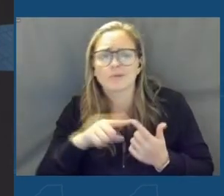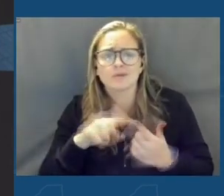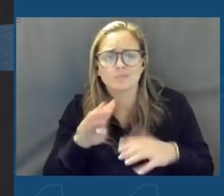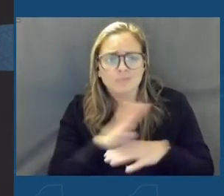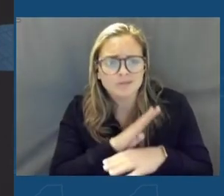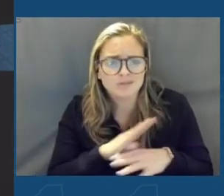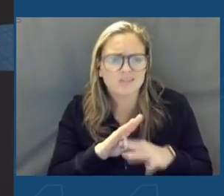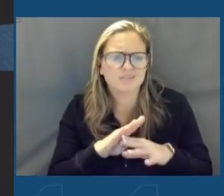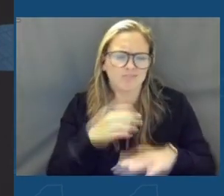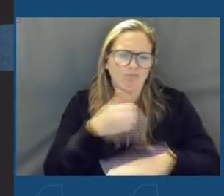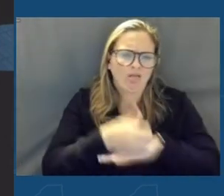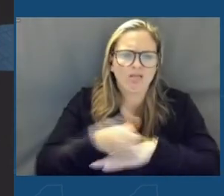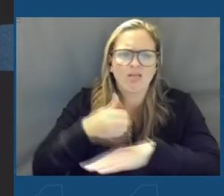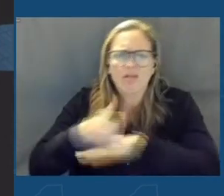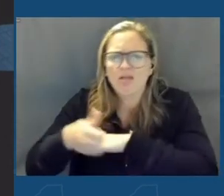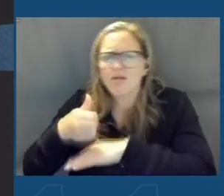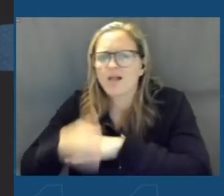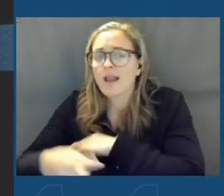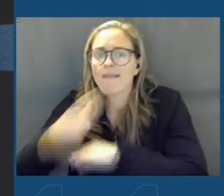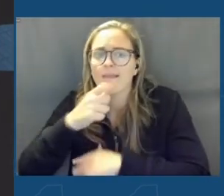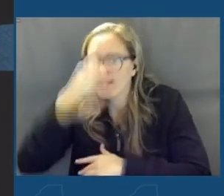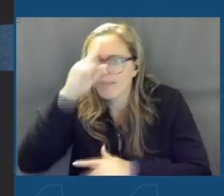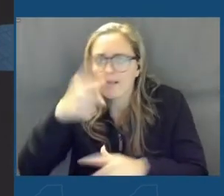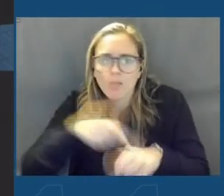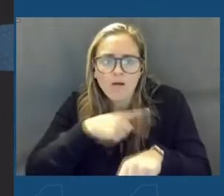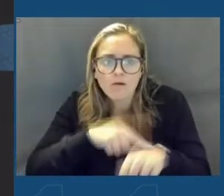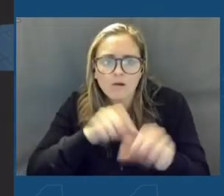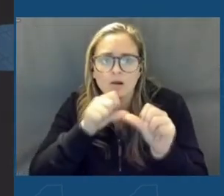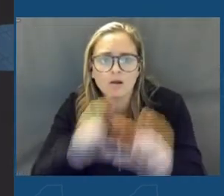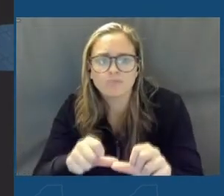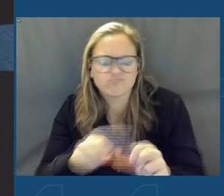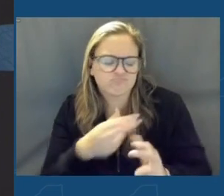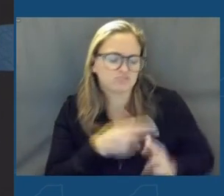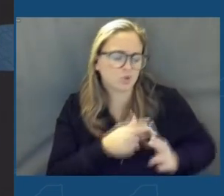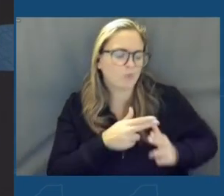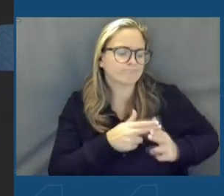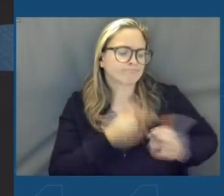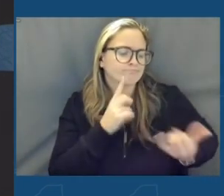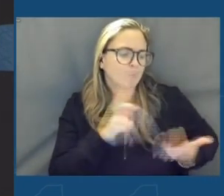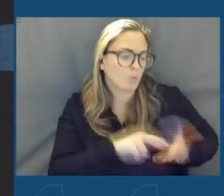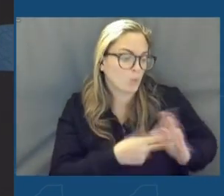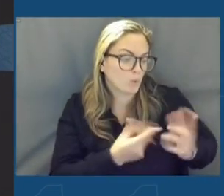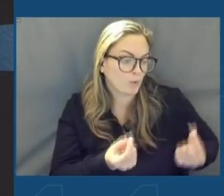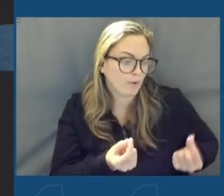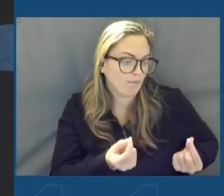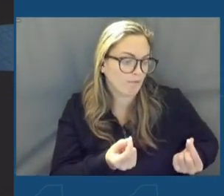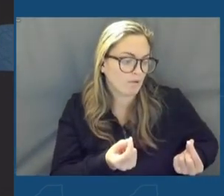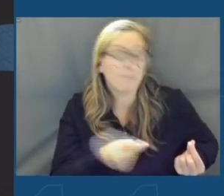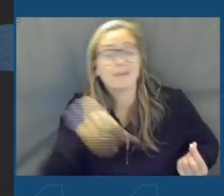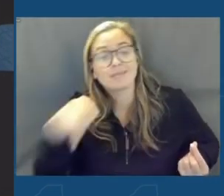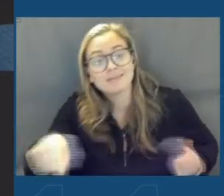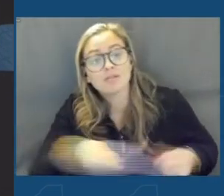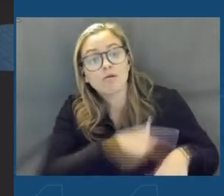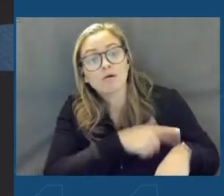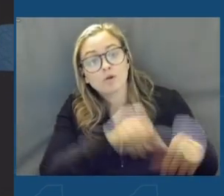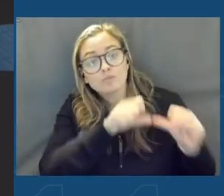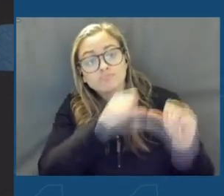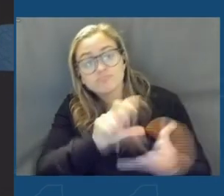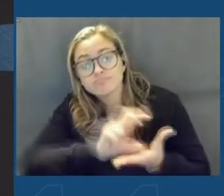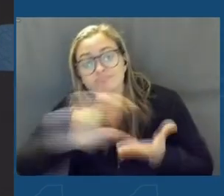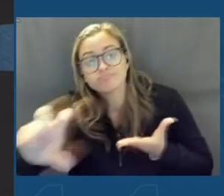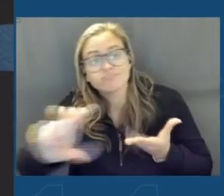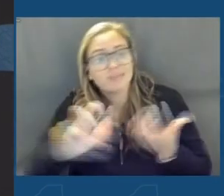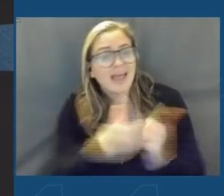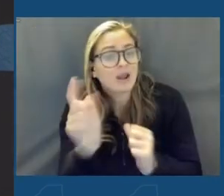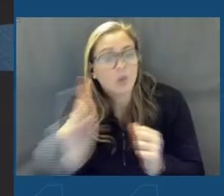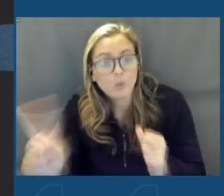accused of short-term thinking. But this is one of the most significant long-term investments made anywhere in America